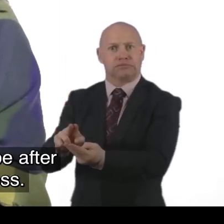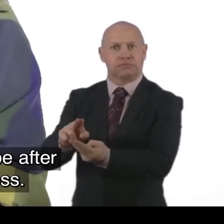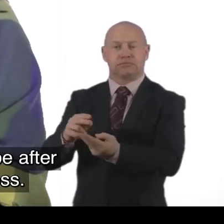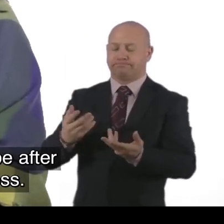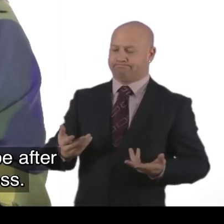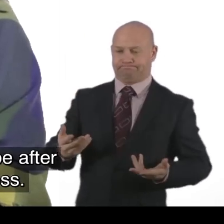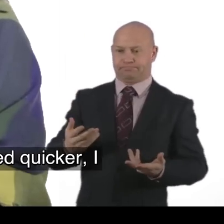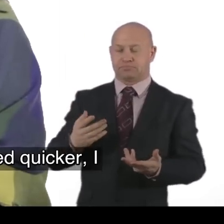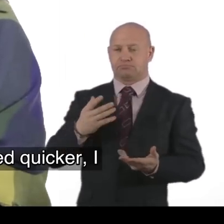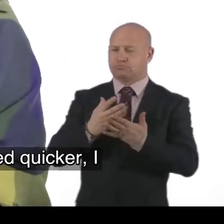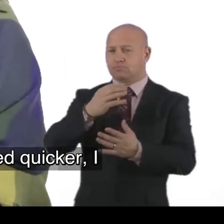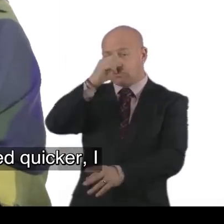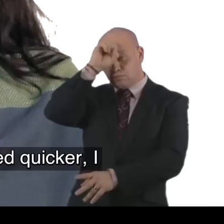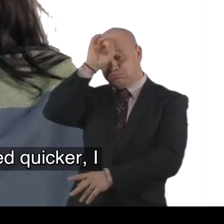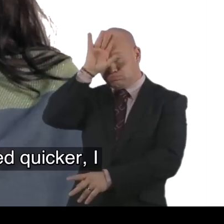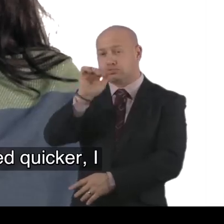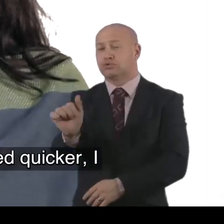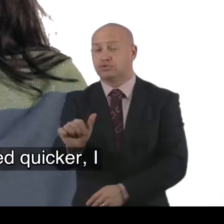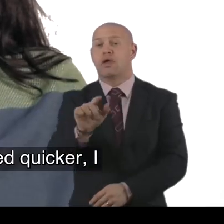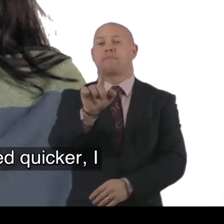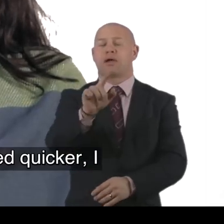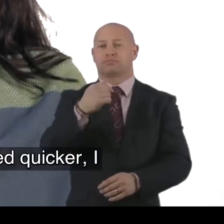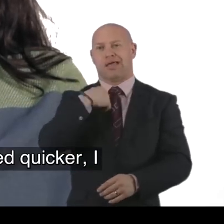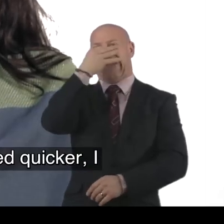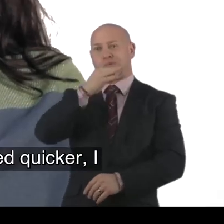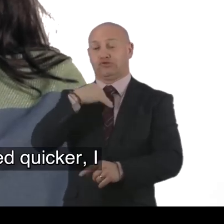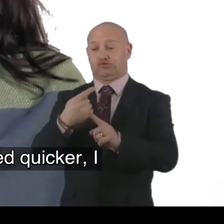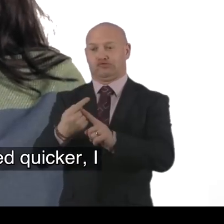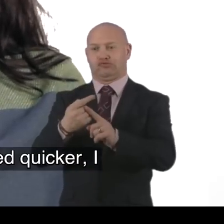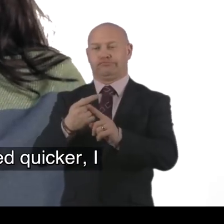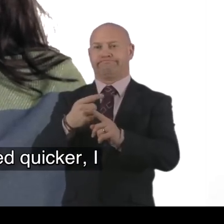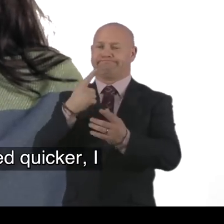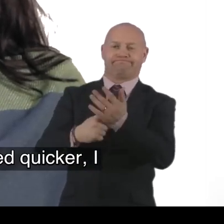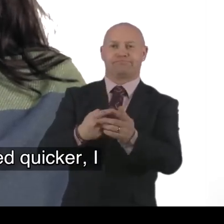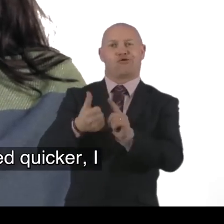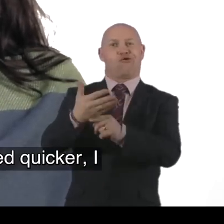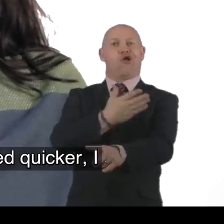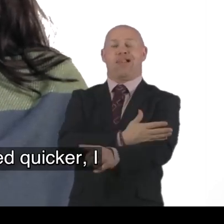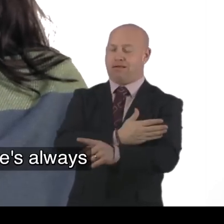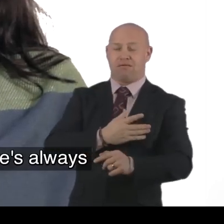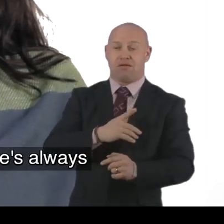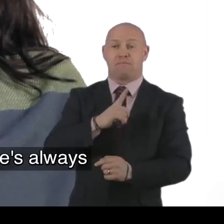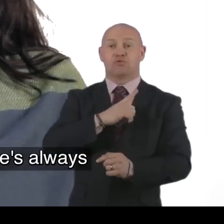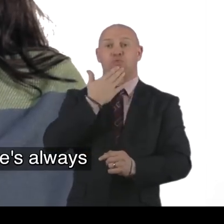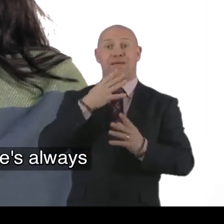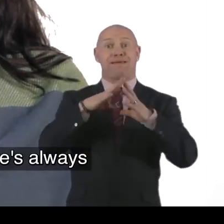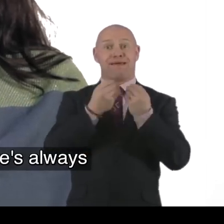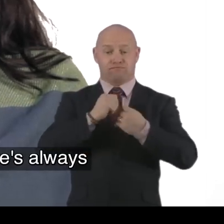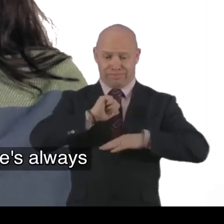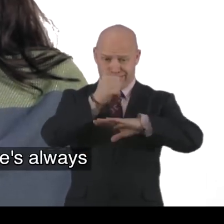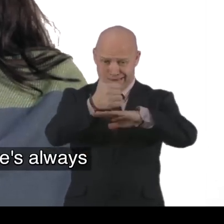End up with less. And. It was really scary. But. I wished I had moved quicker. I really do. Because it's.